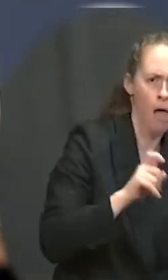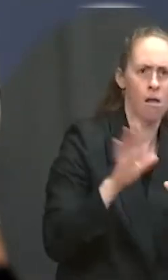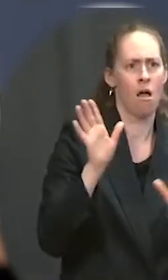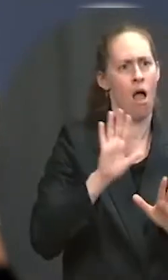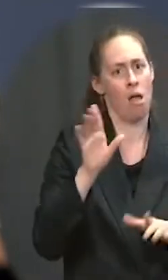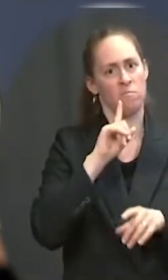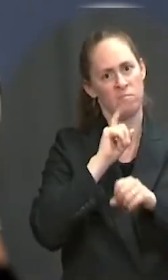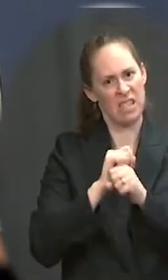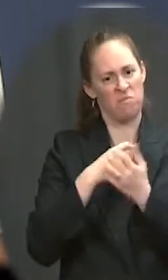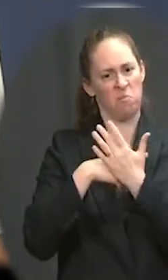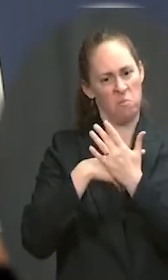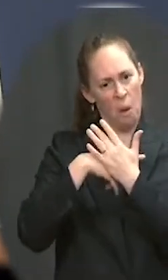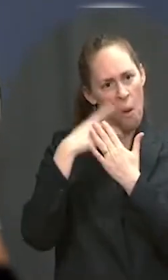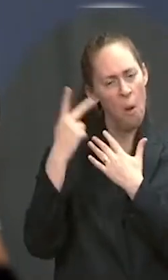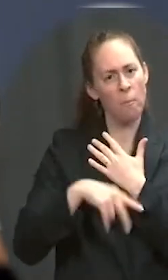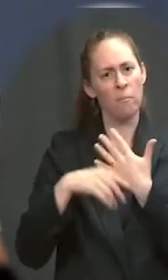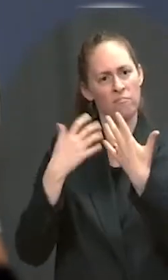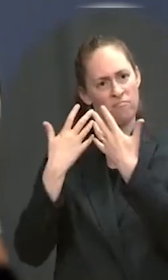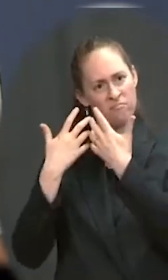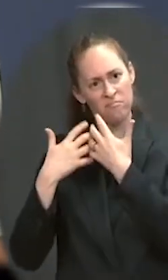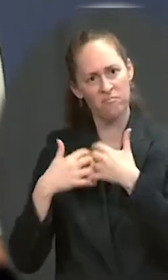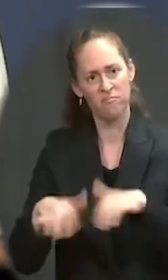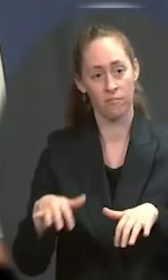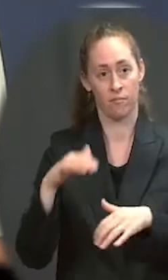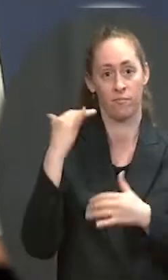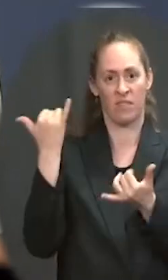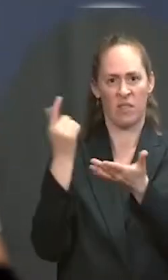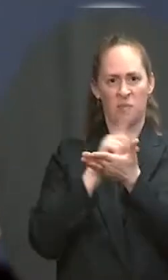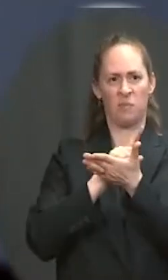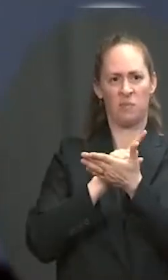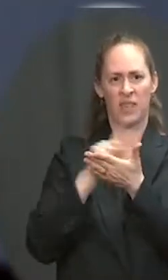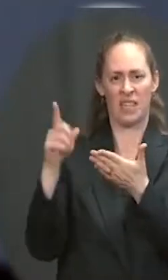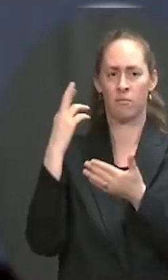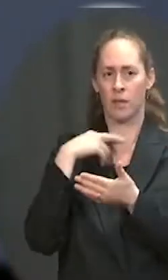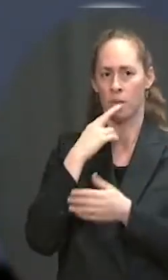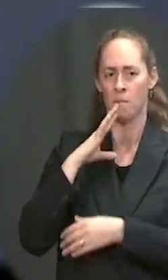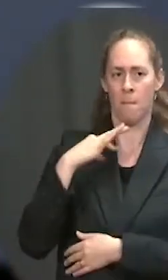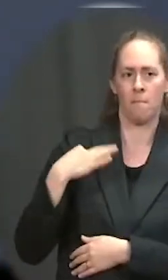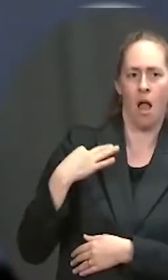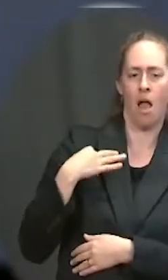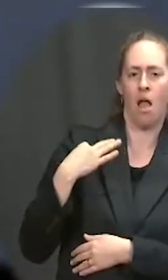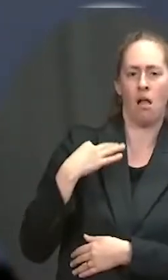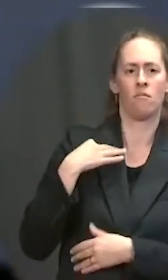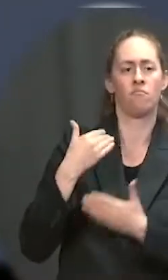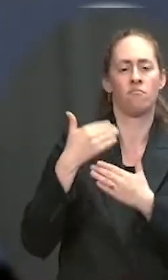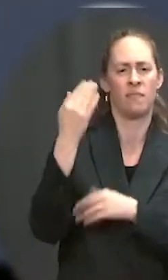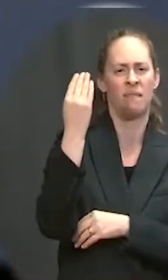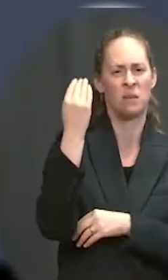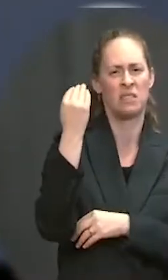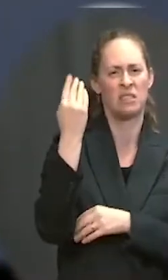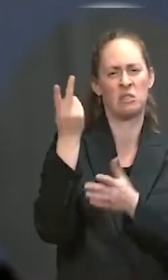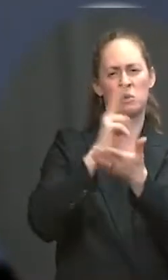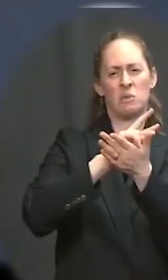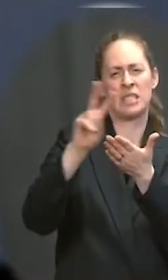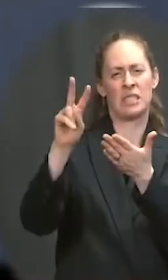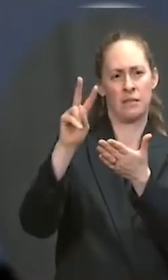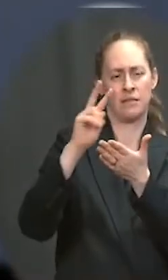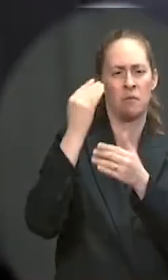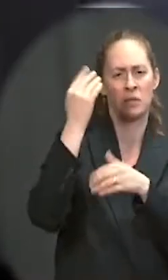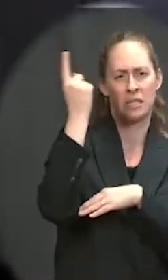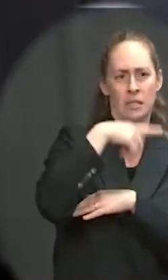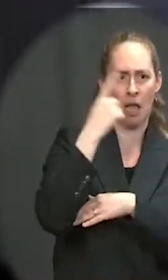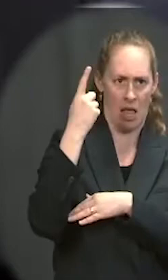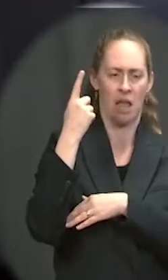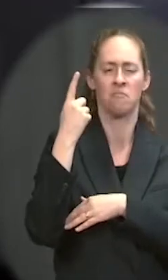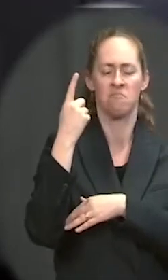who applied this week can expect up to 14 days on average from submission to funding. So it'll be a very rapid turnaround. Okay.